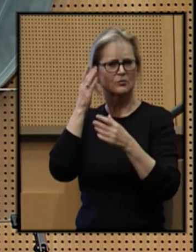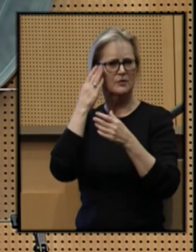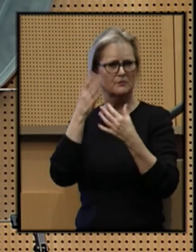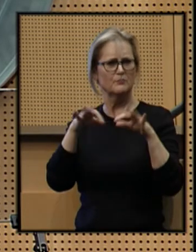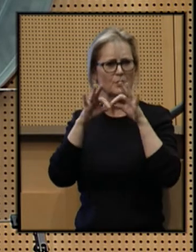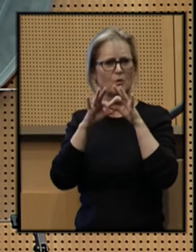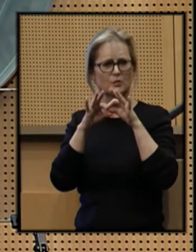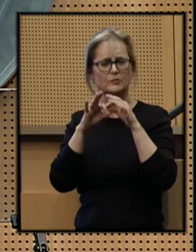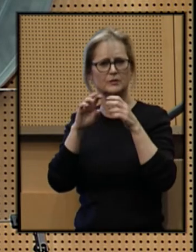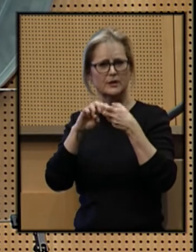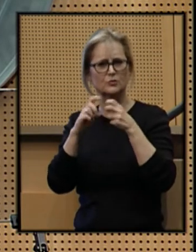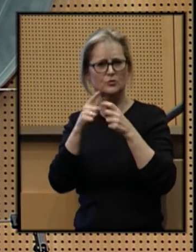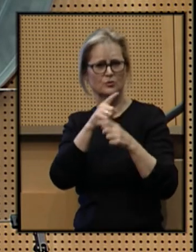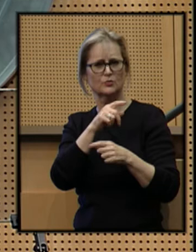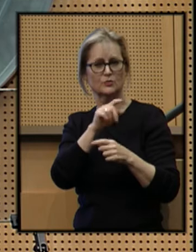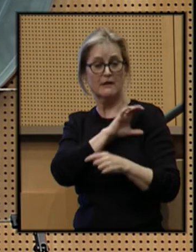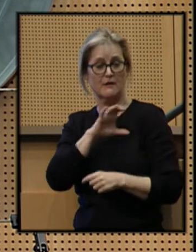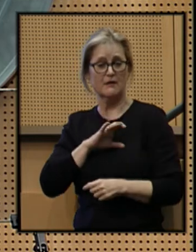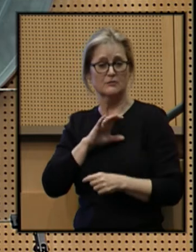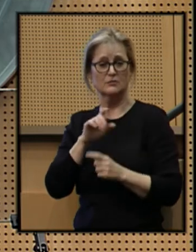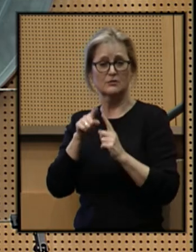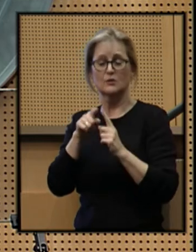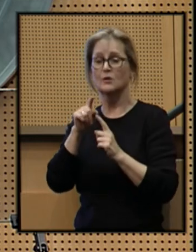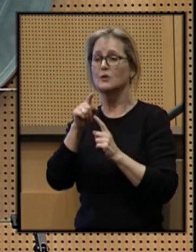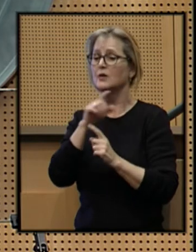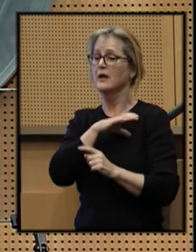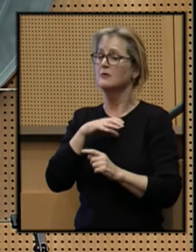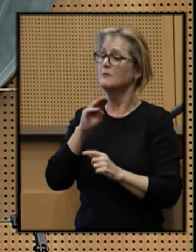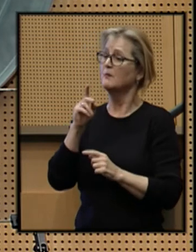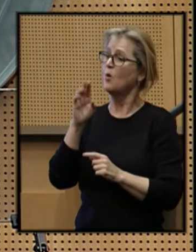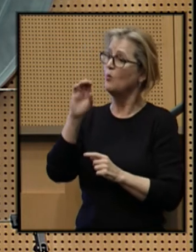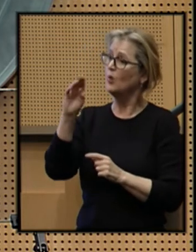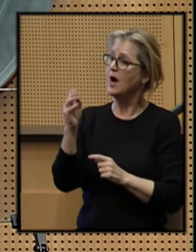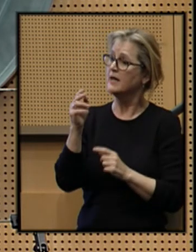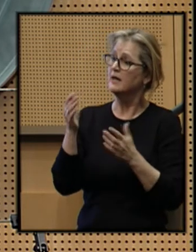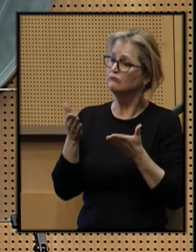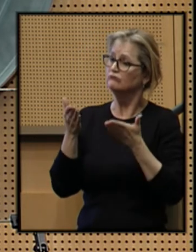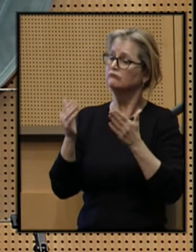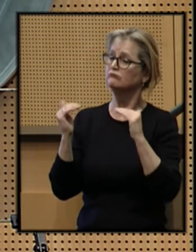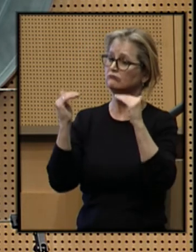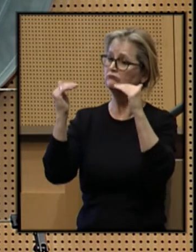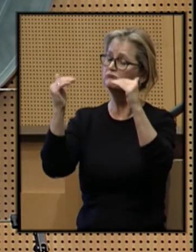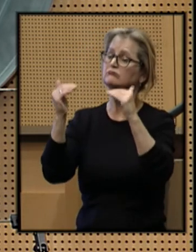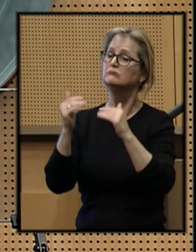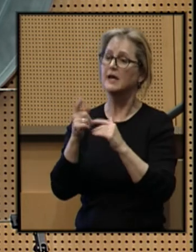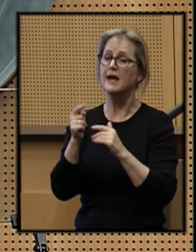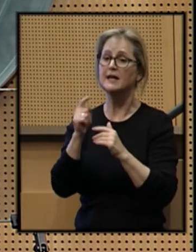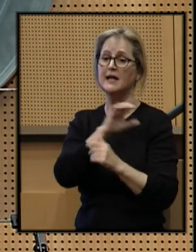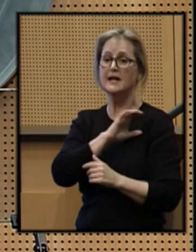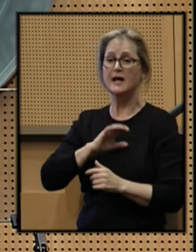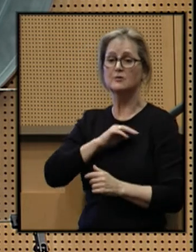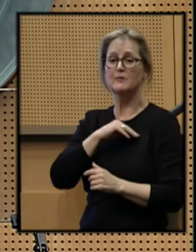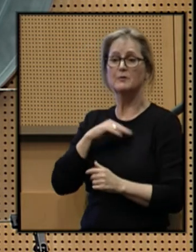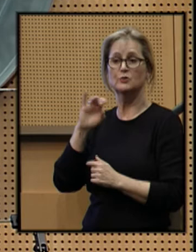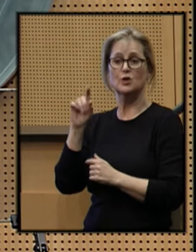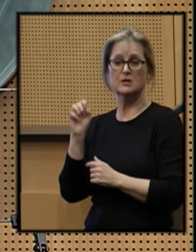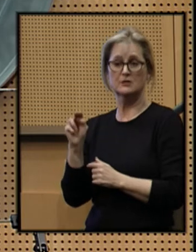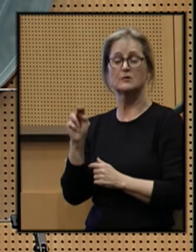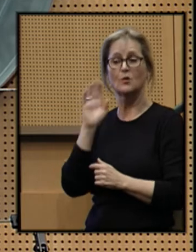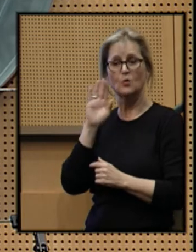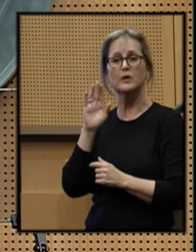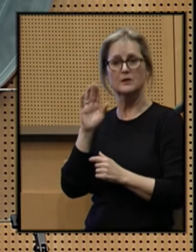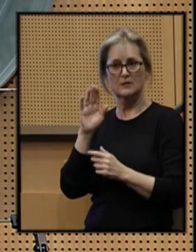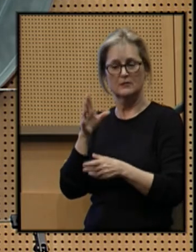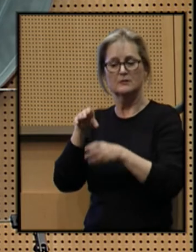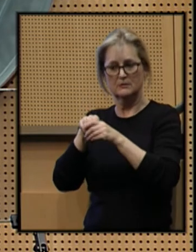as well. Particularly, Council Member O'Brien, who has helped move this issue forward. And Council Member Johnson, who will